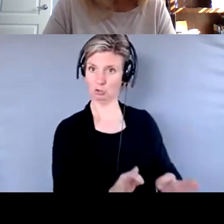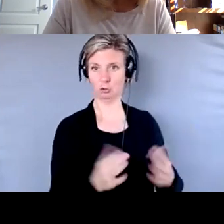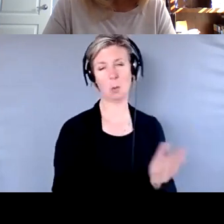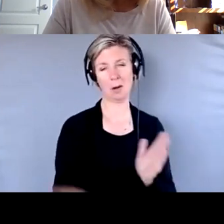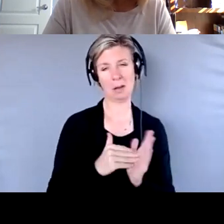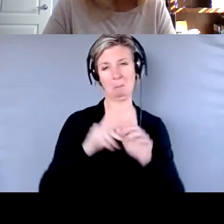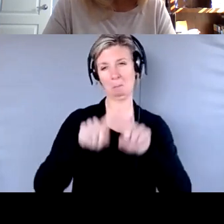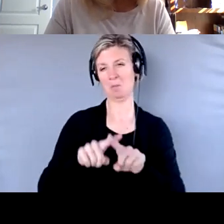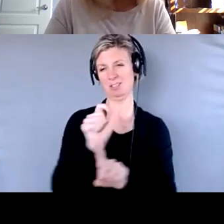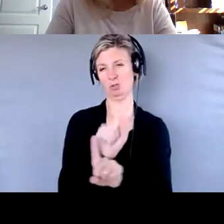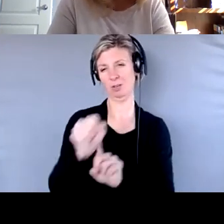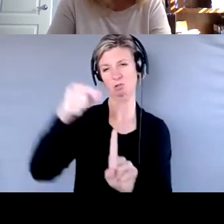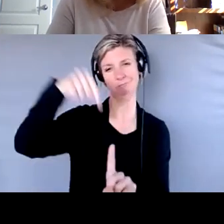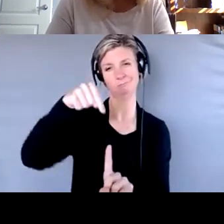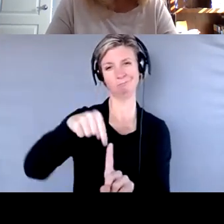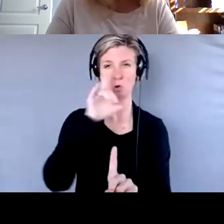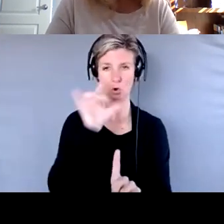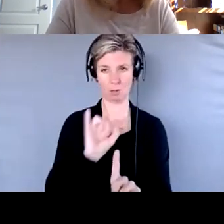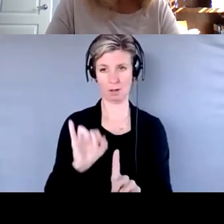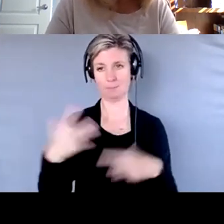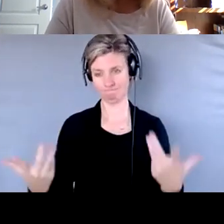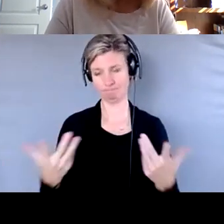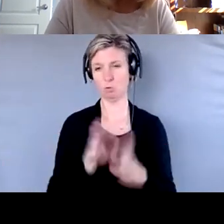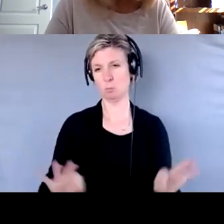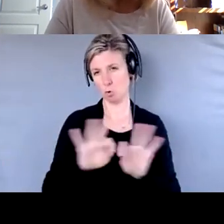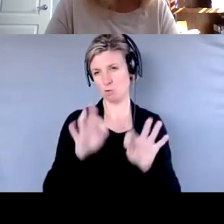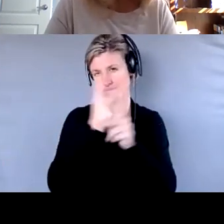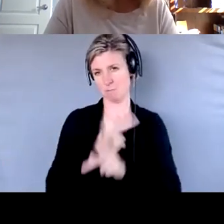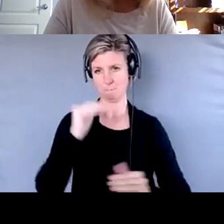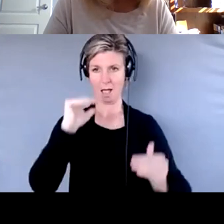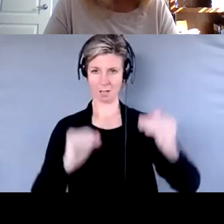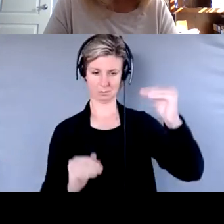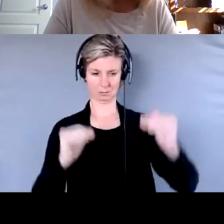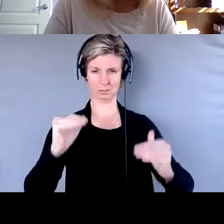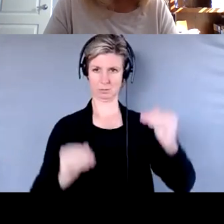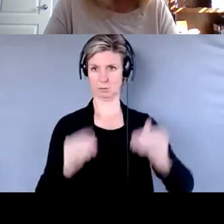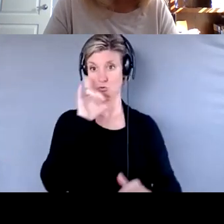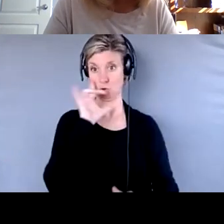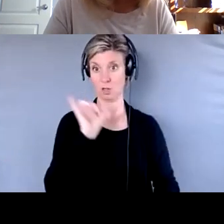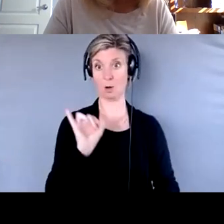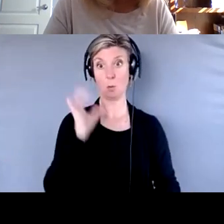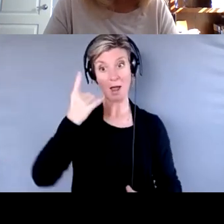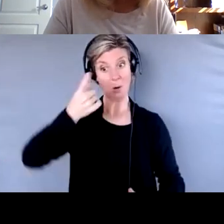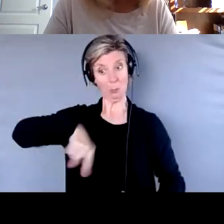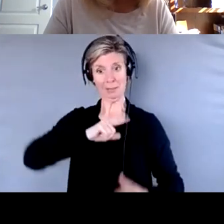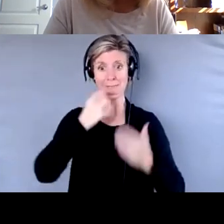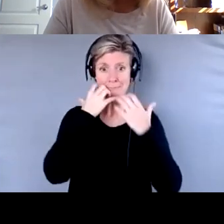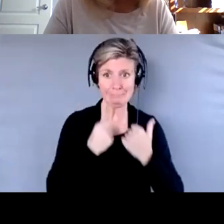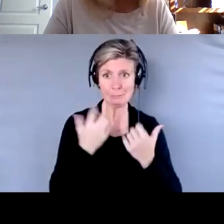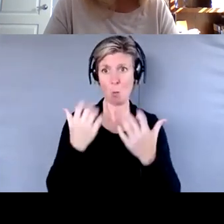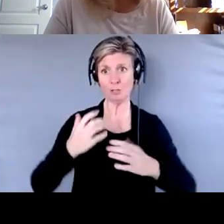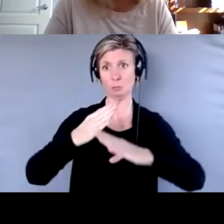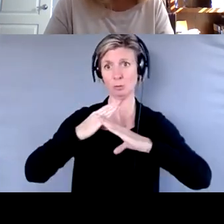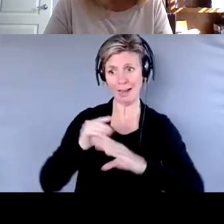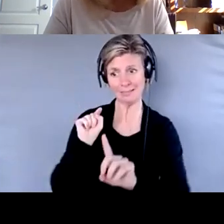specific and, you know, having to balance that need to protect them, but at the same time, respecting their wishes, if,